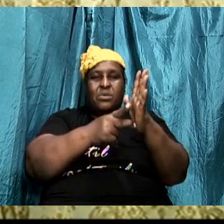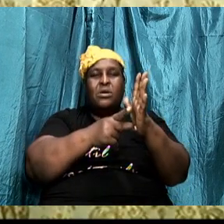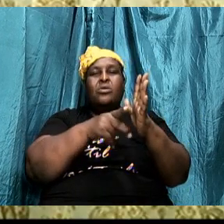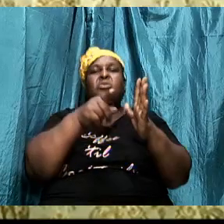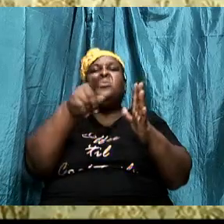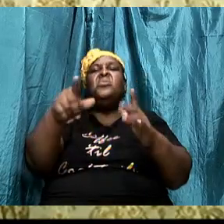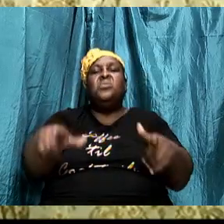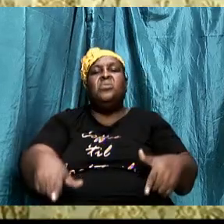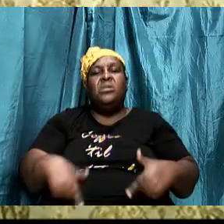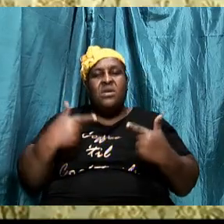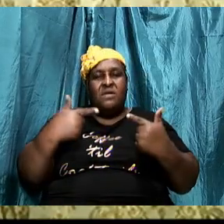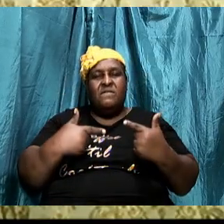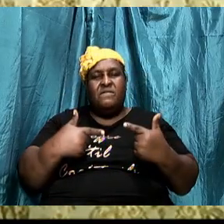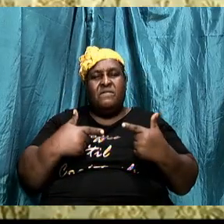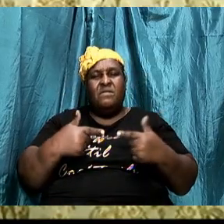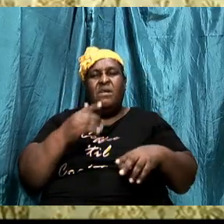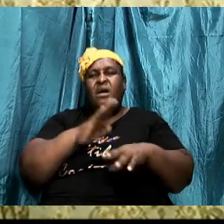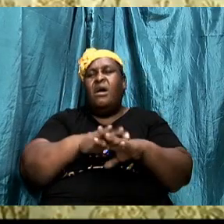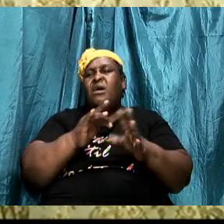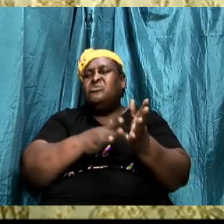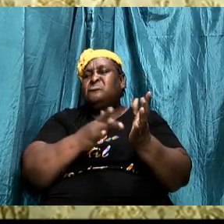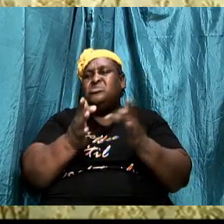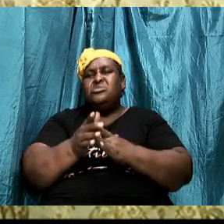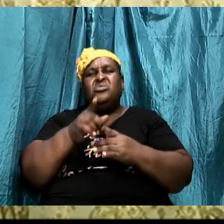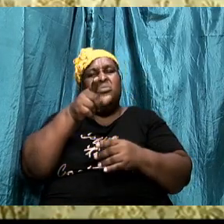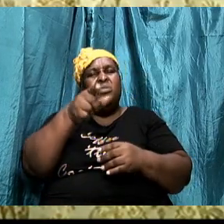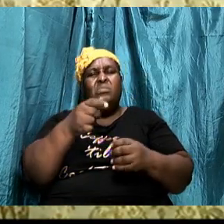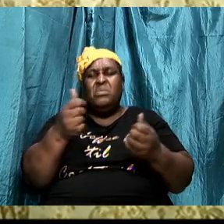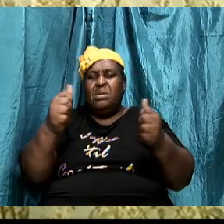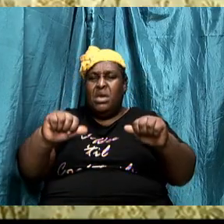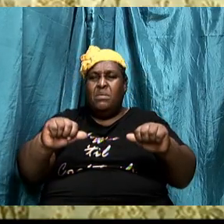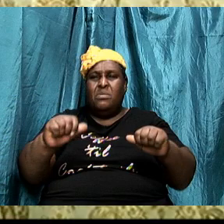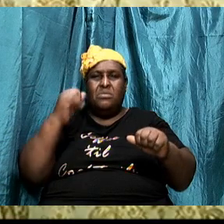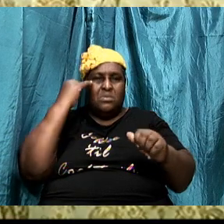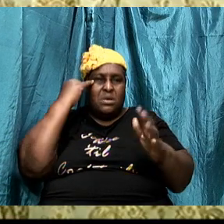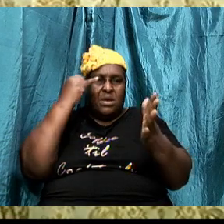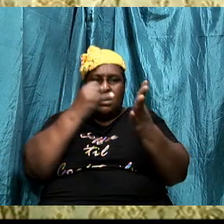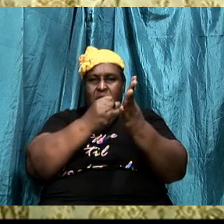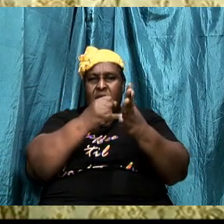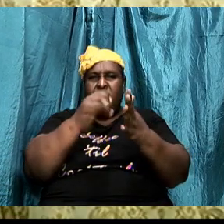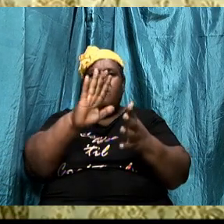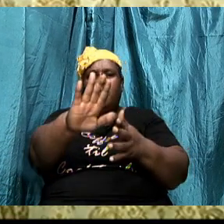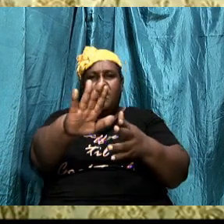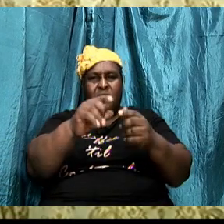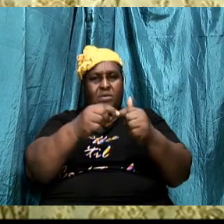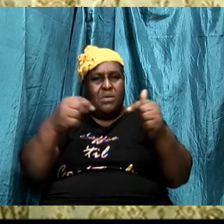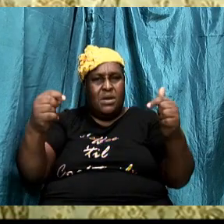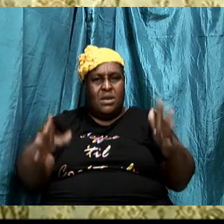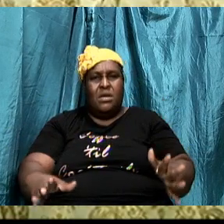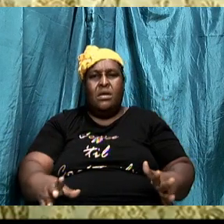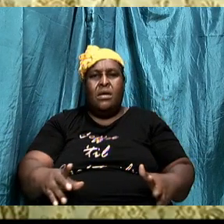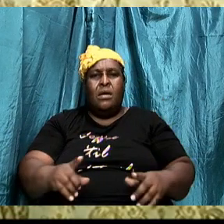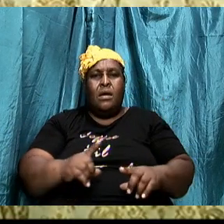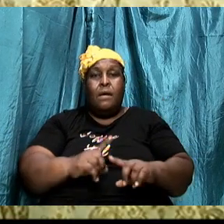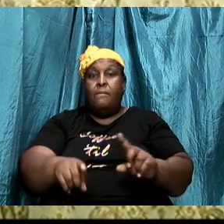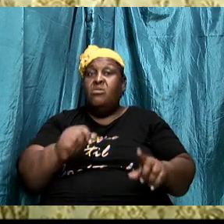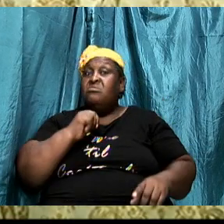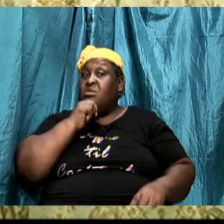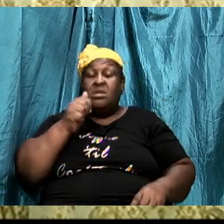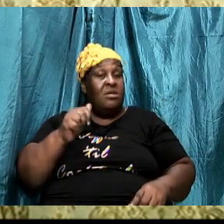based upon that you will be able to identify the enemy but if you're not sure of the principles